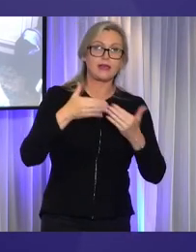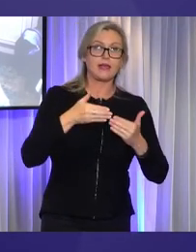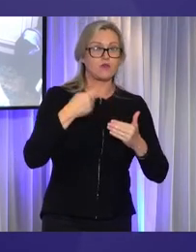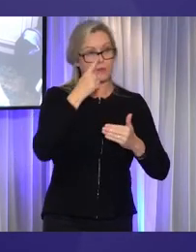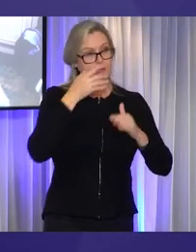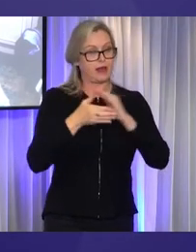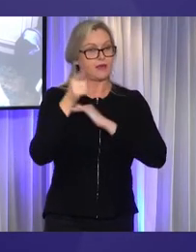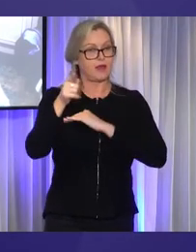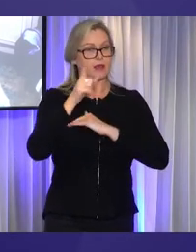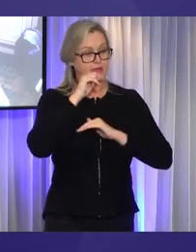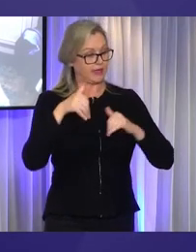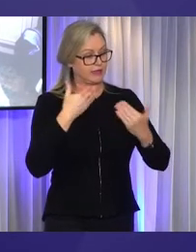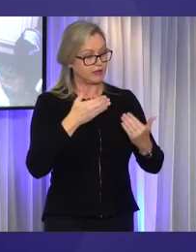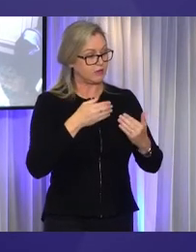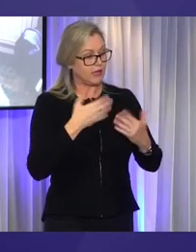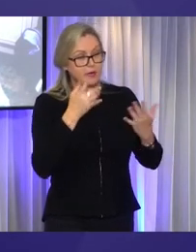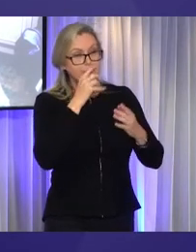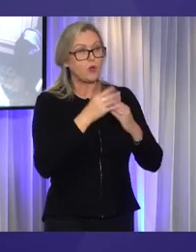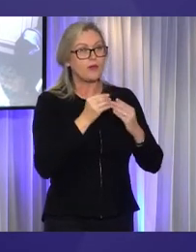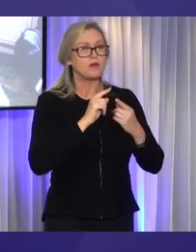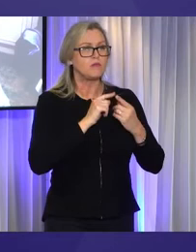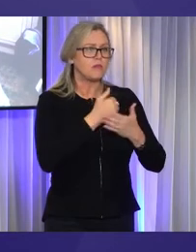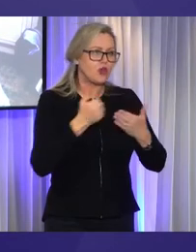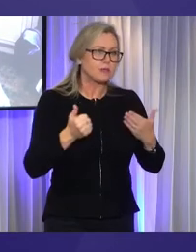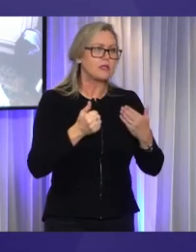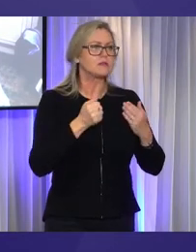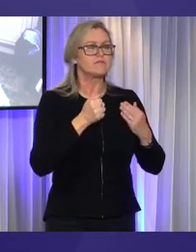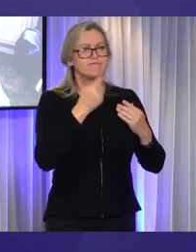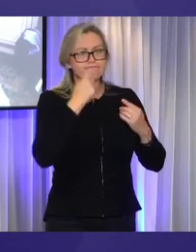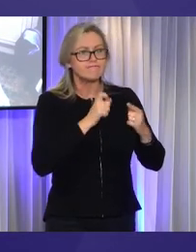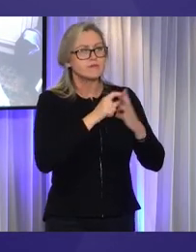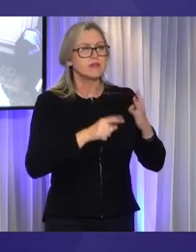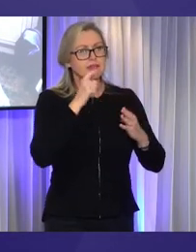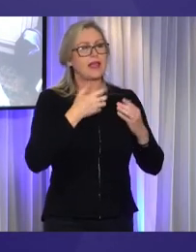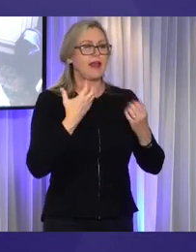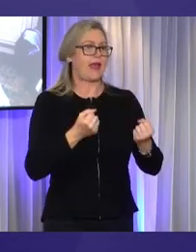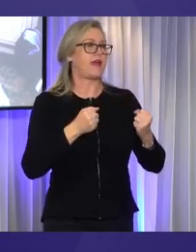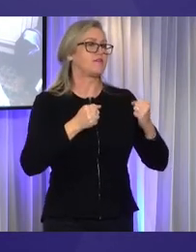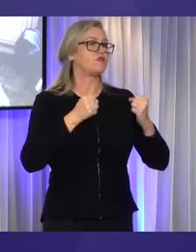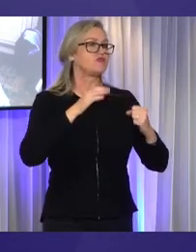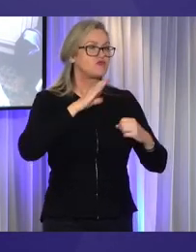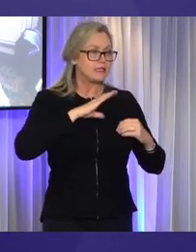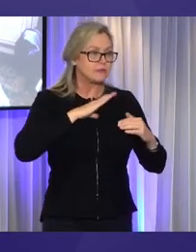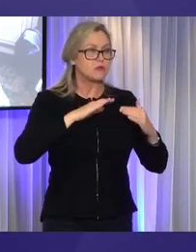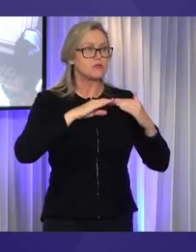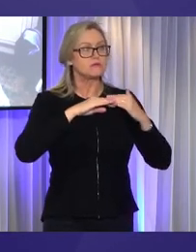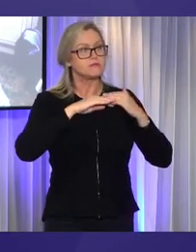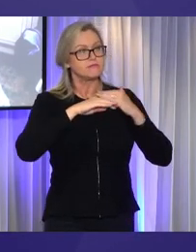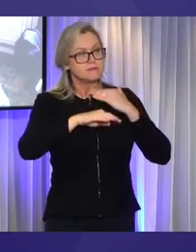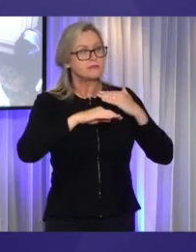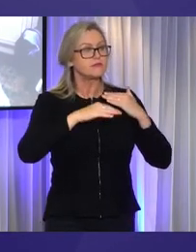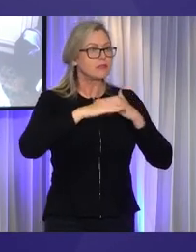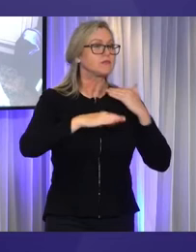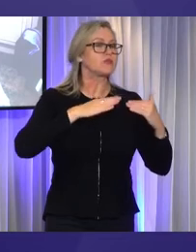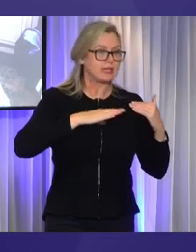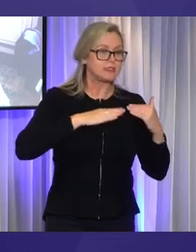permanent and significant disability with access to reasonable and necessary disability supports. Third,